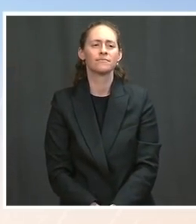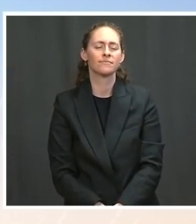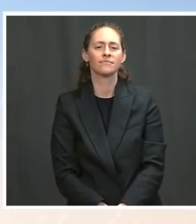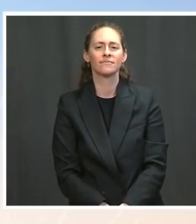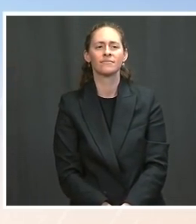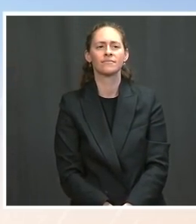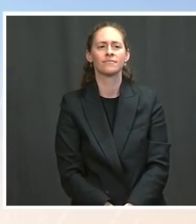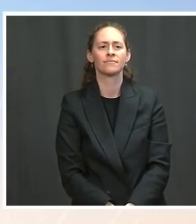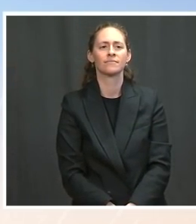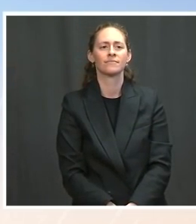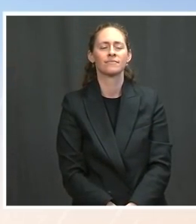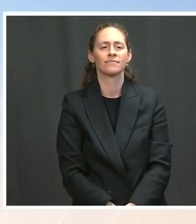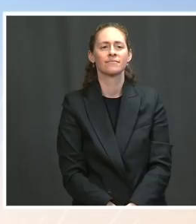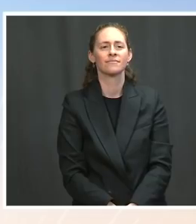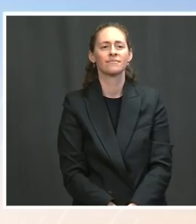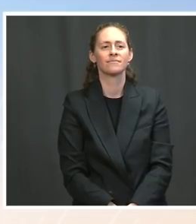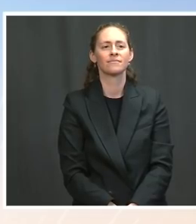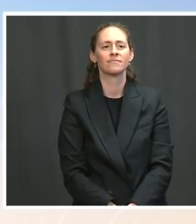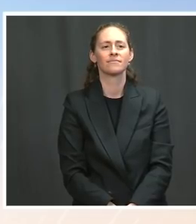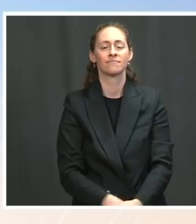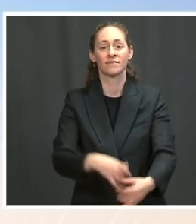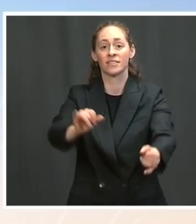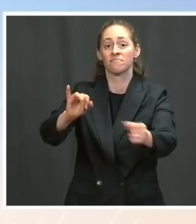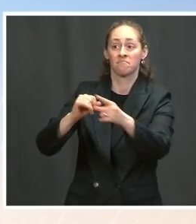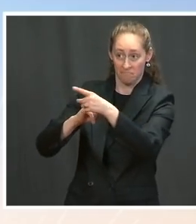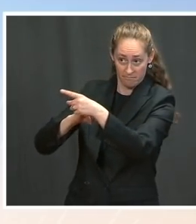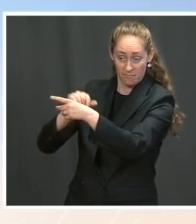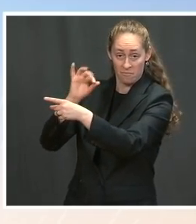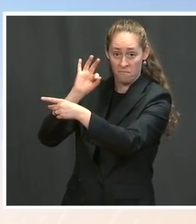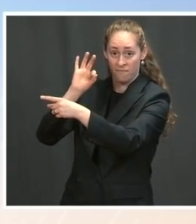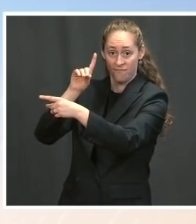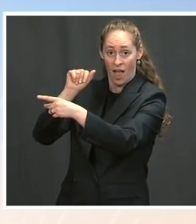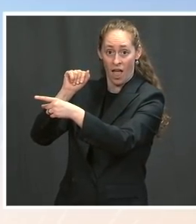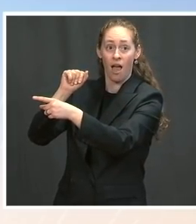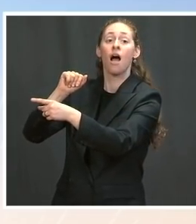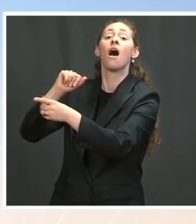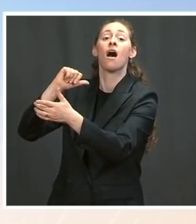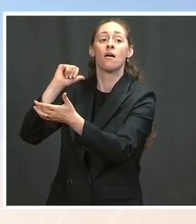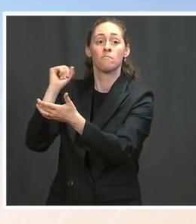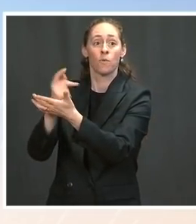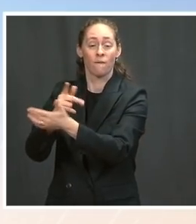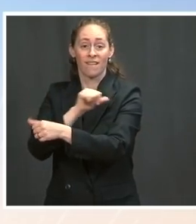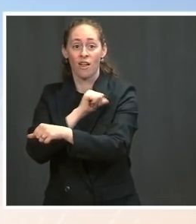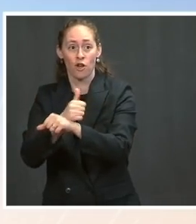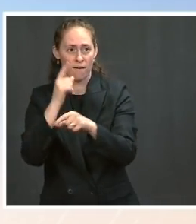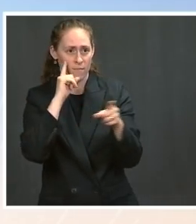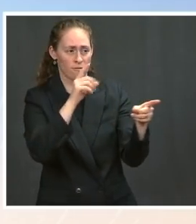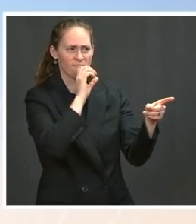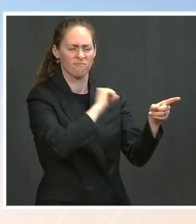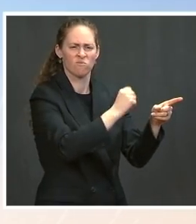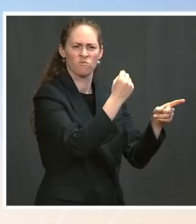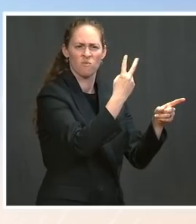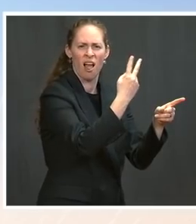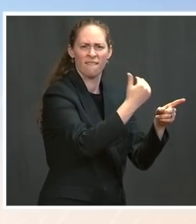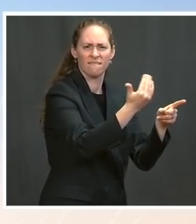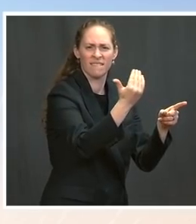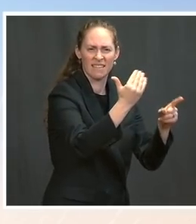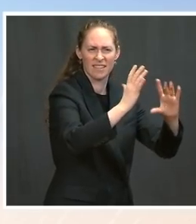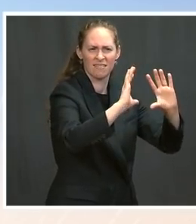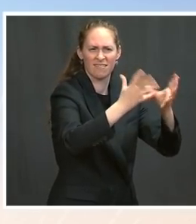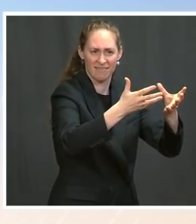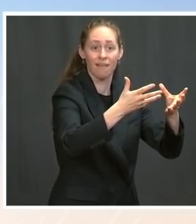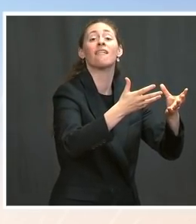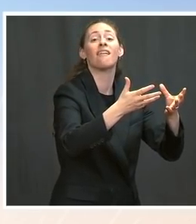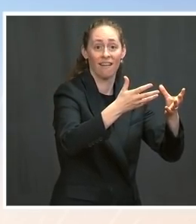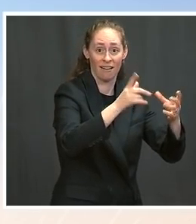the FDA approves the EUA for 12- to 15-year-olds, we will absolutely operationalize and ensure